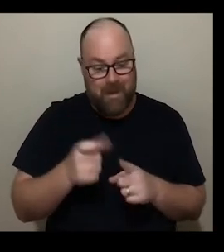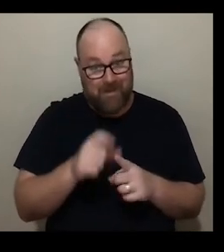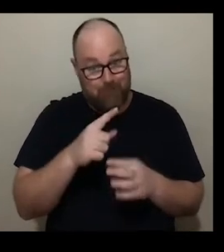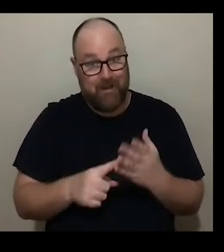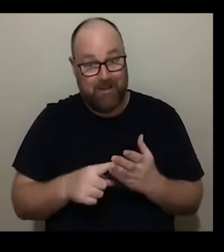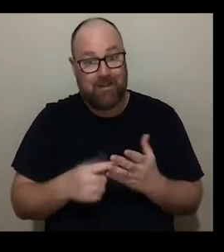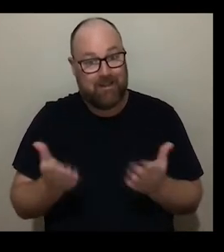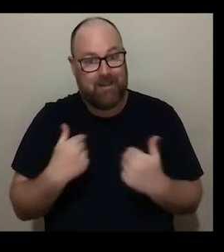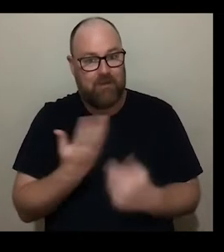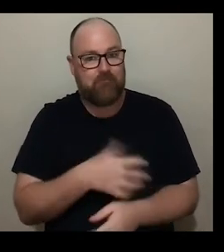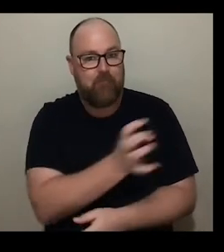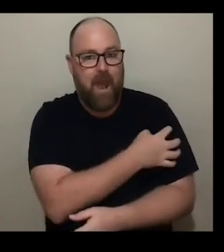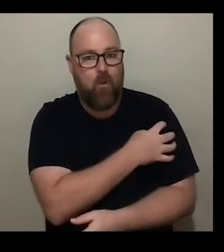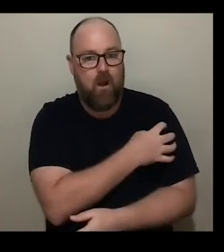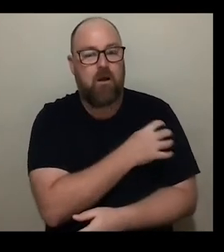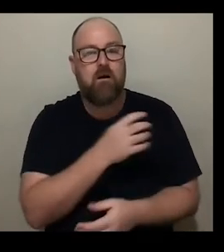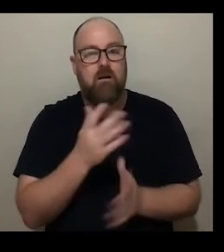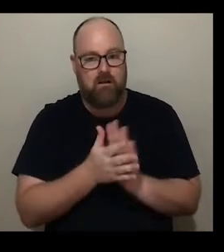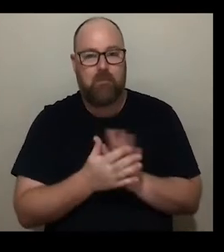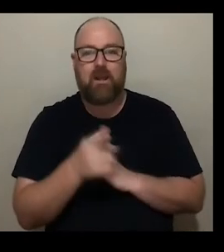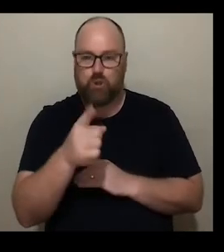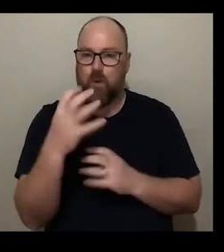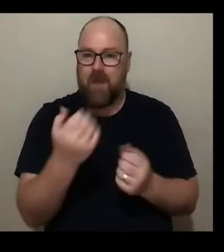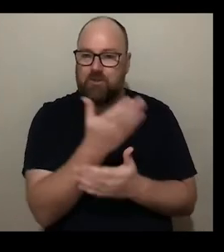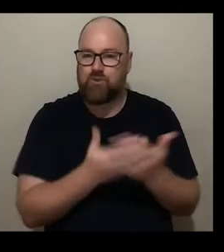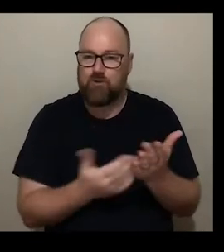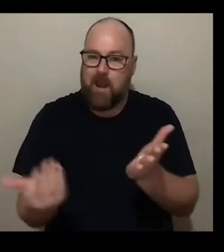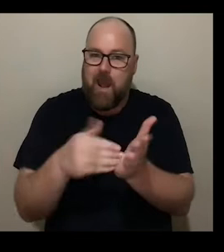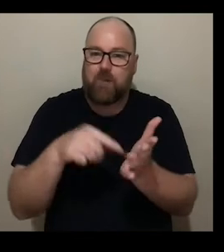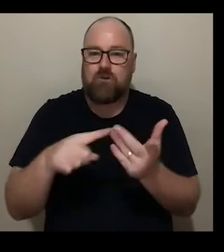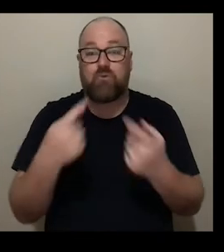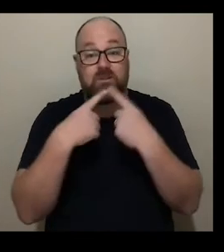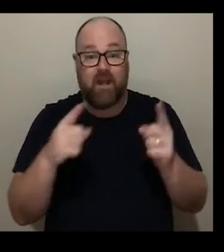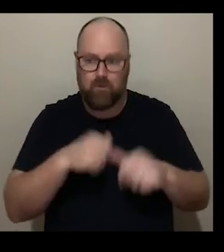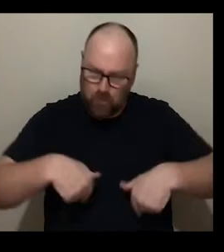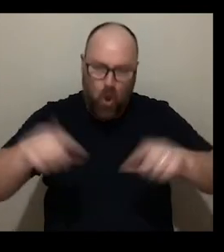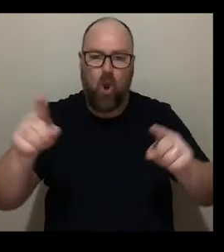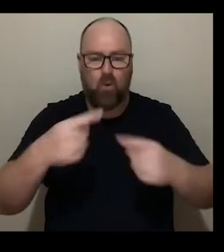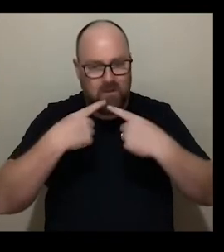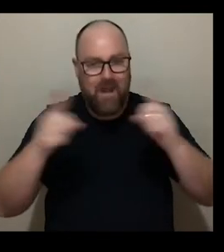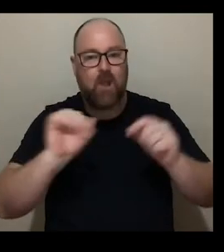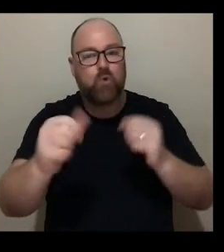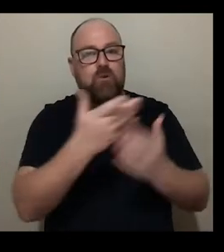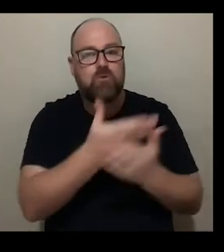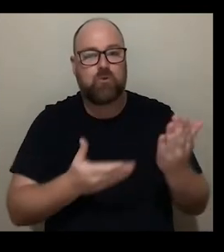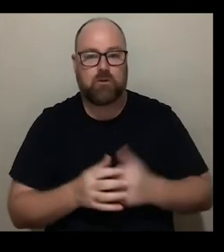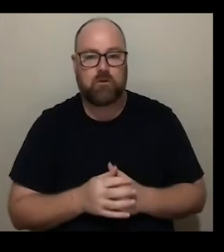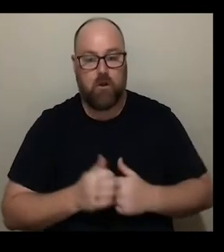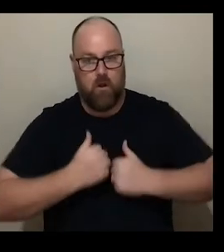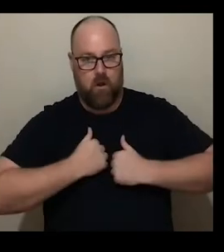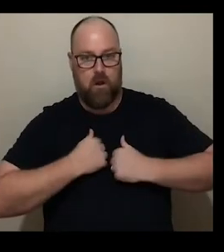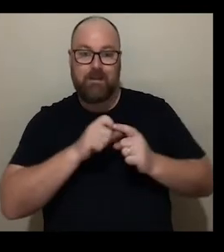empowerment you've got another story to tell that needs to be told disabled so get out there and tell that story as I said I identify